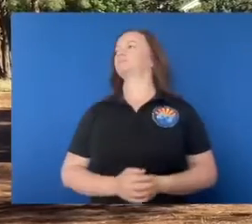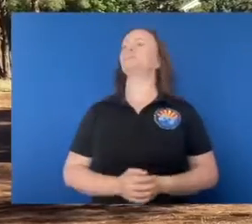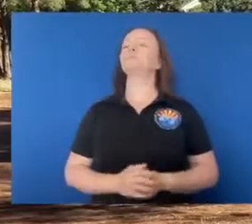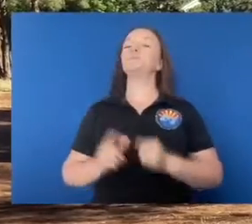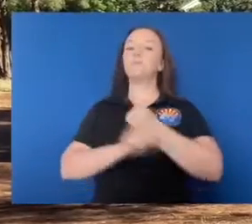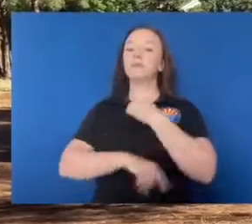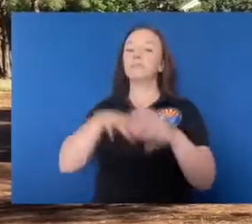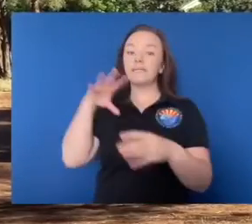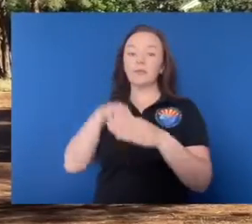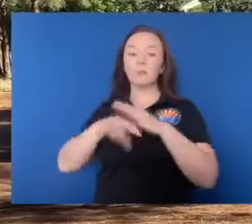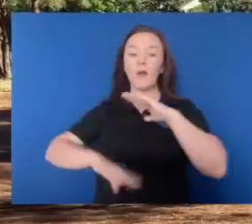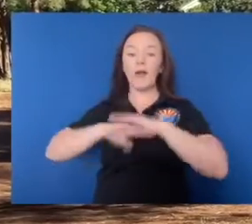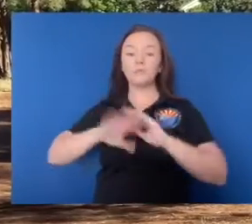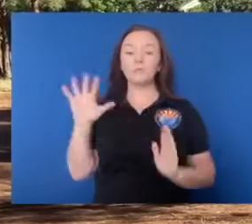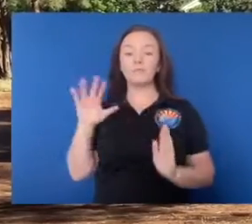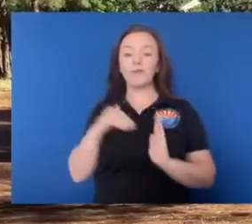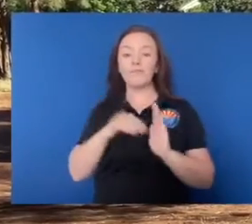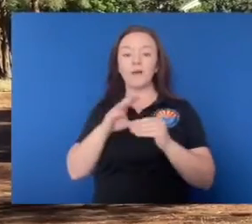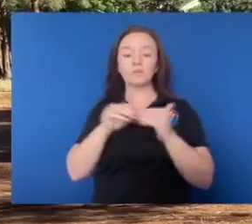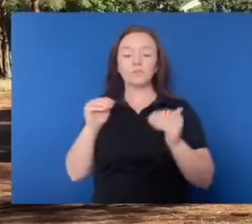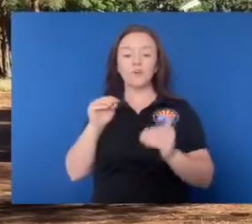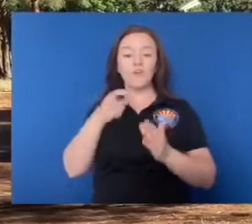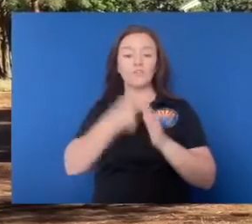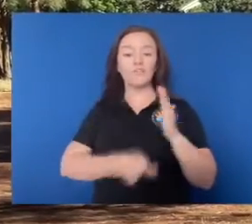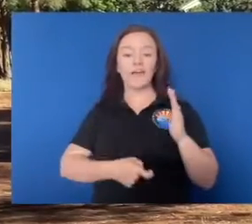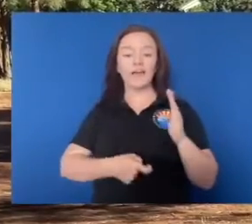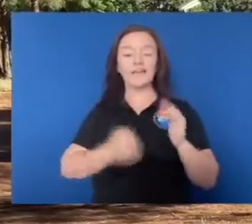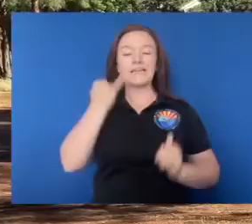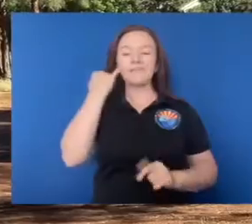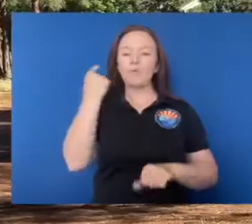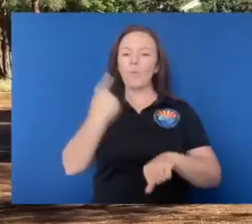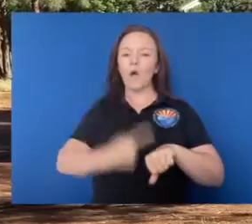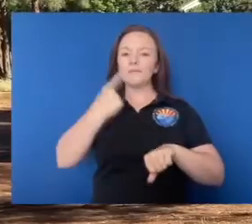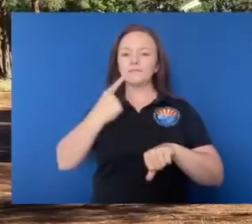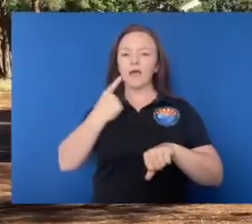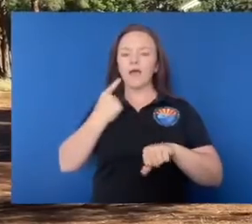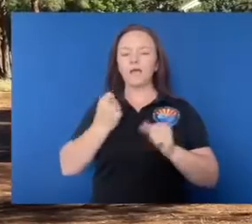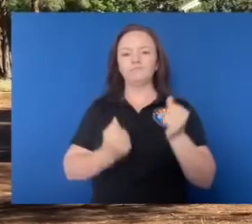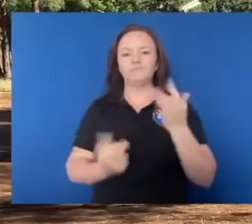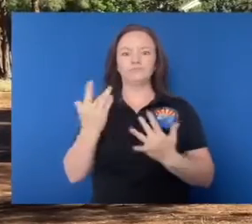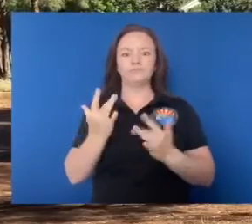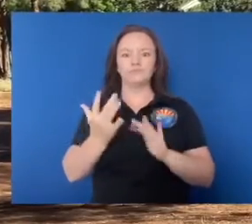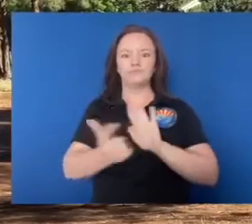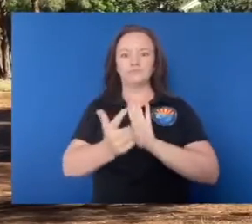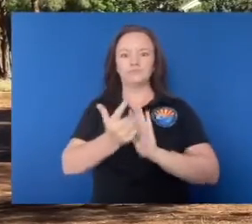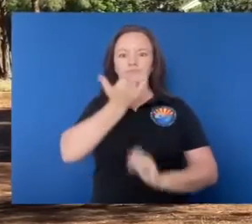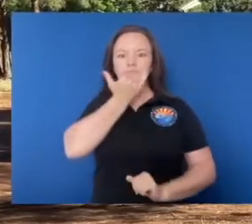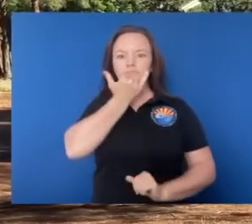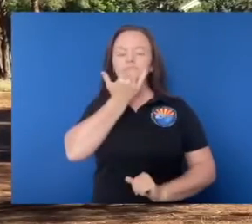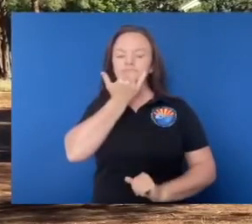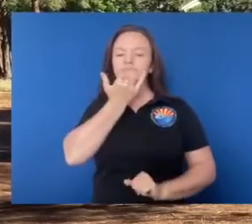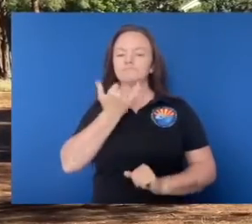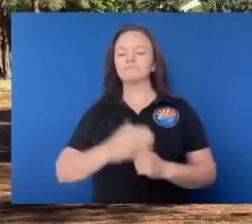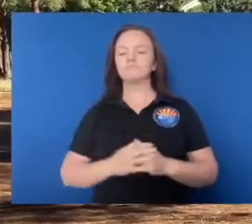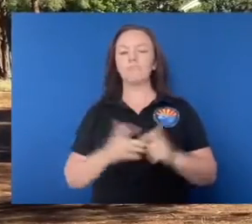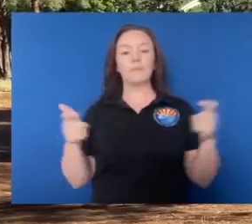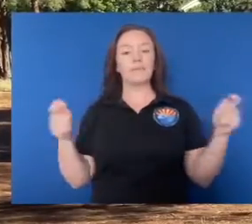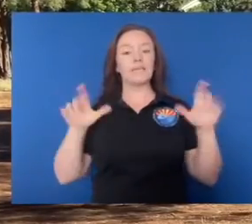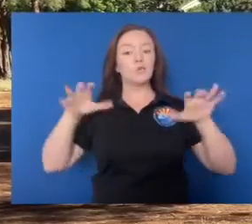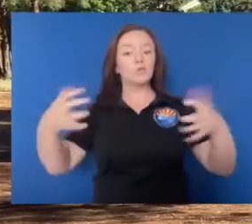up to $5,000 fine for, for single violation, larger groups,